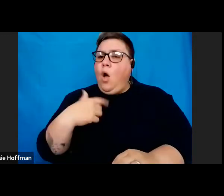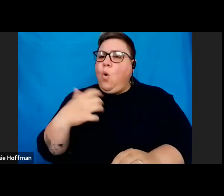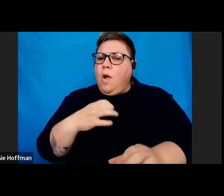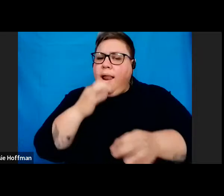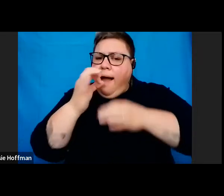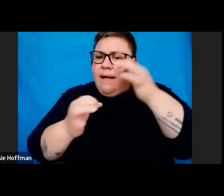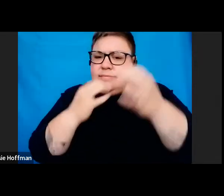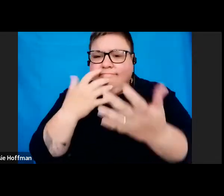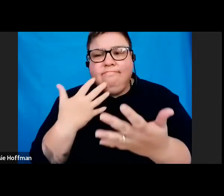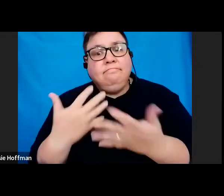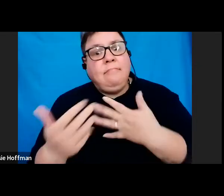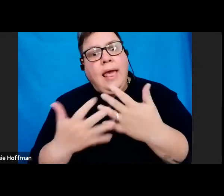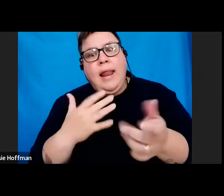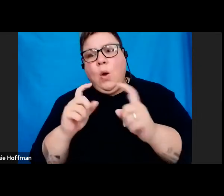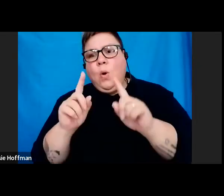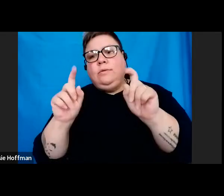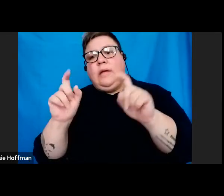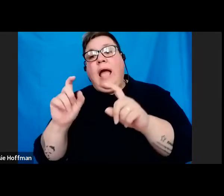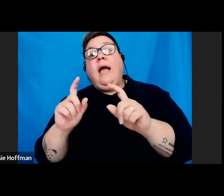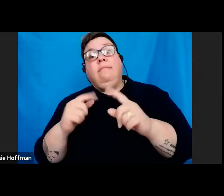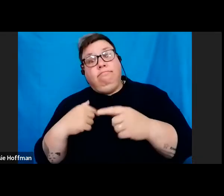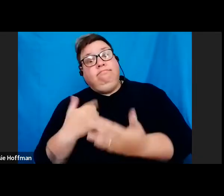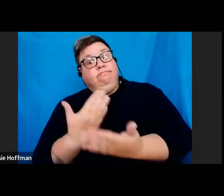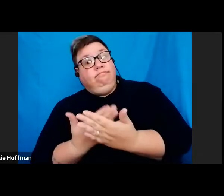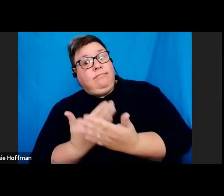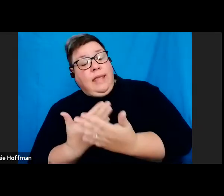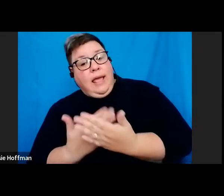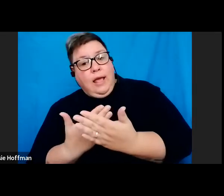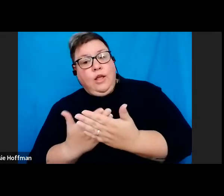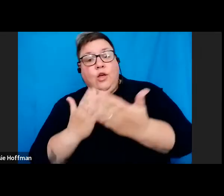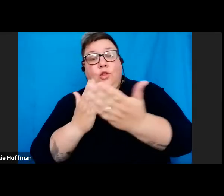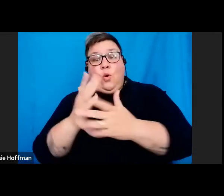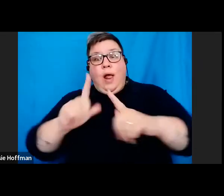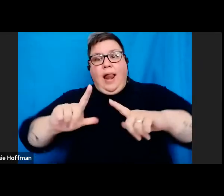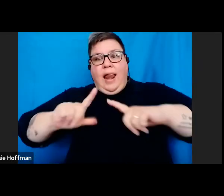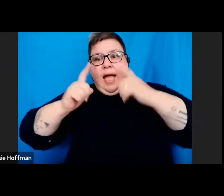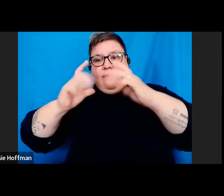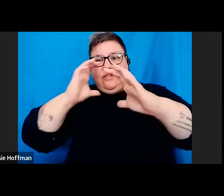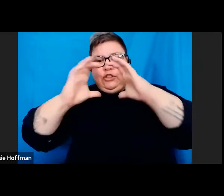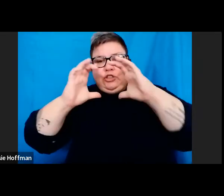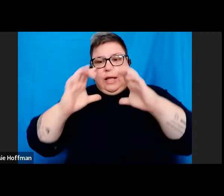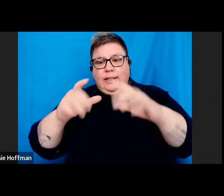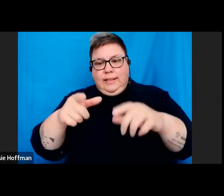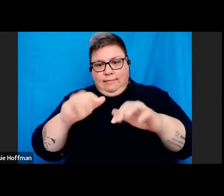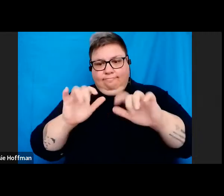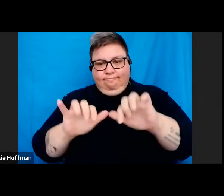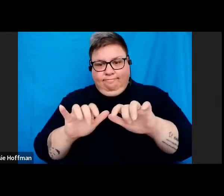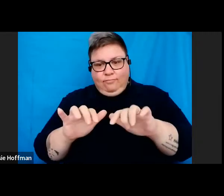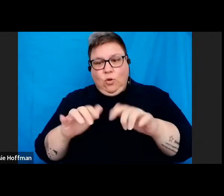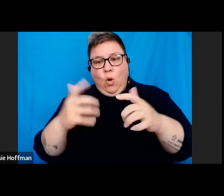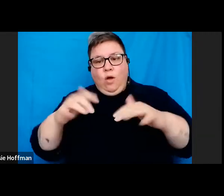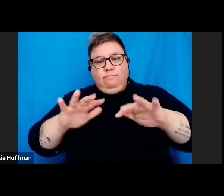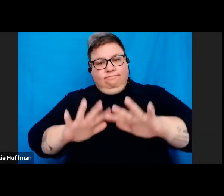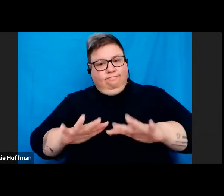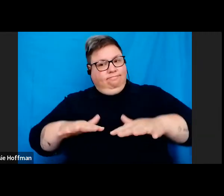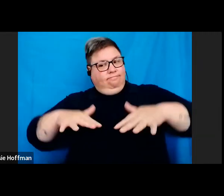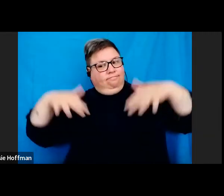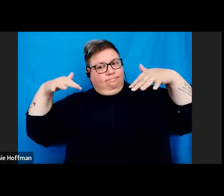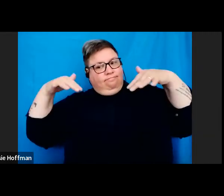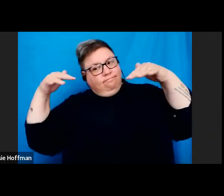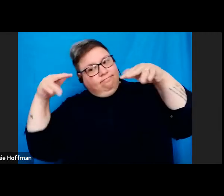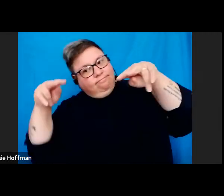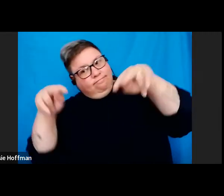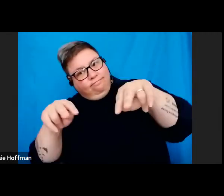questions as possible, either through the live Q&A chat box or by panelists later during the webinar.